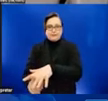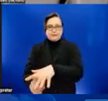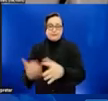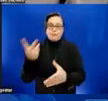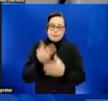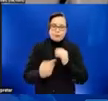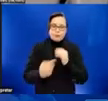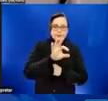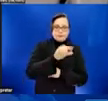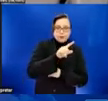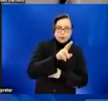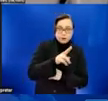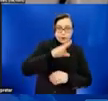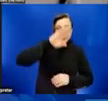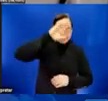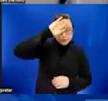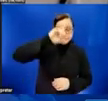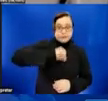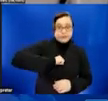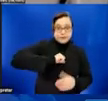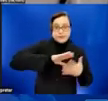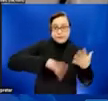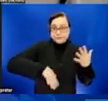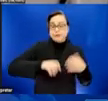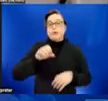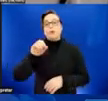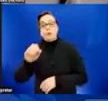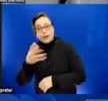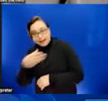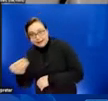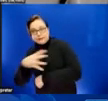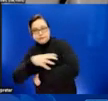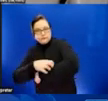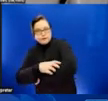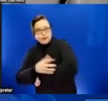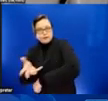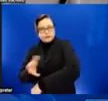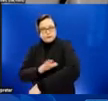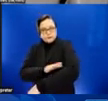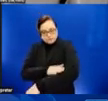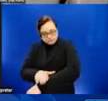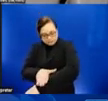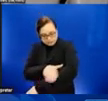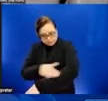unsure about when you can end isolation, please do reach out to your healthcare provider.